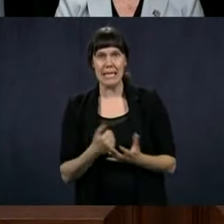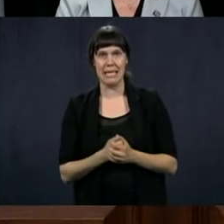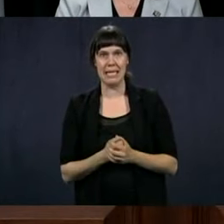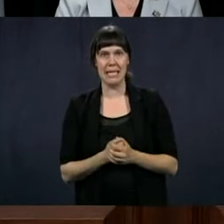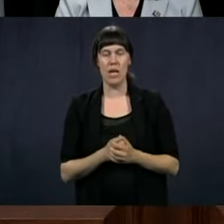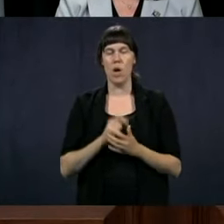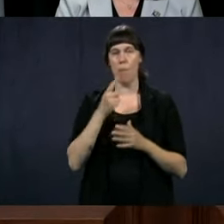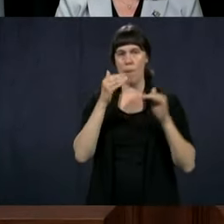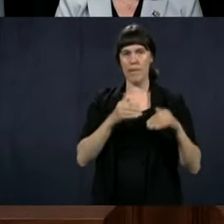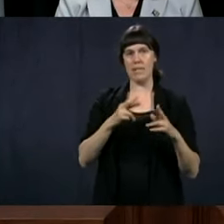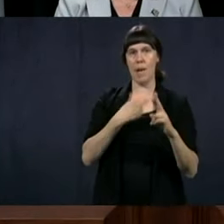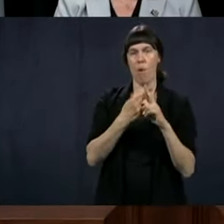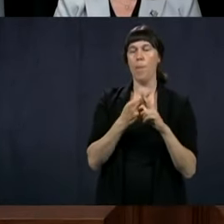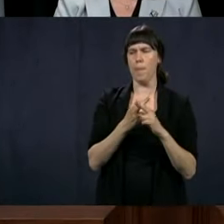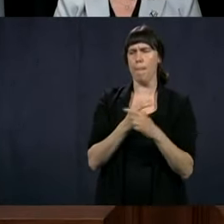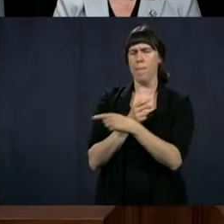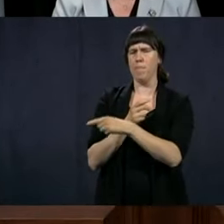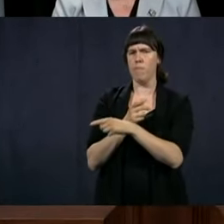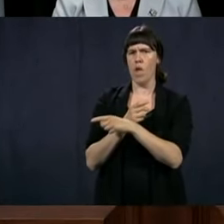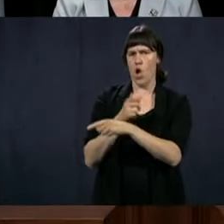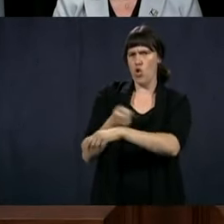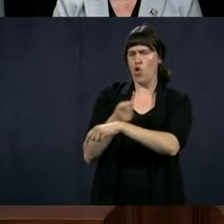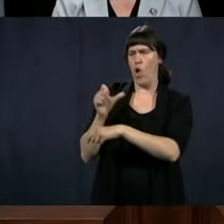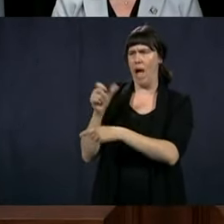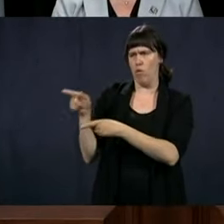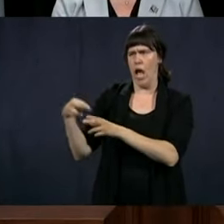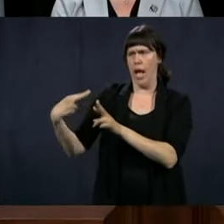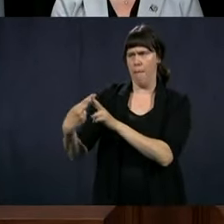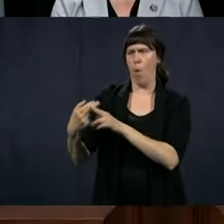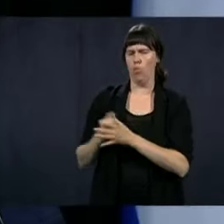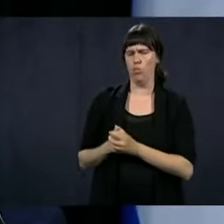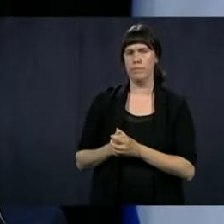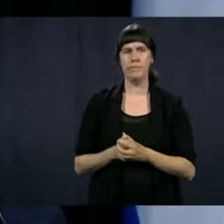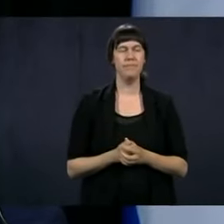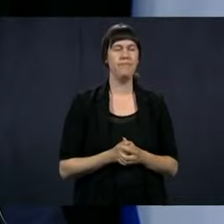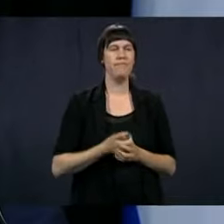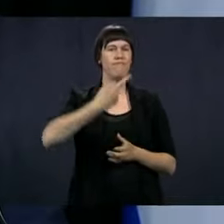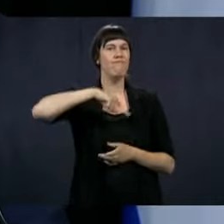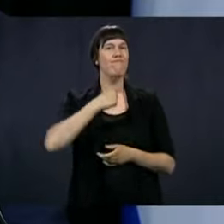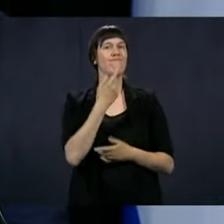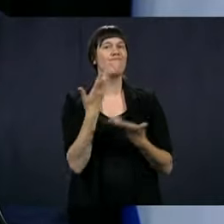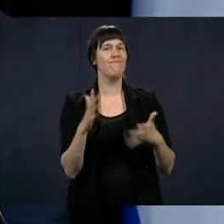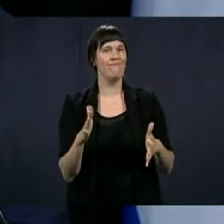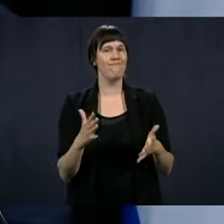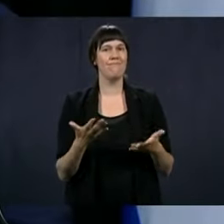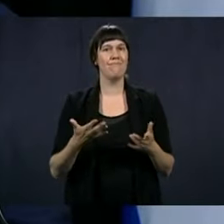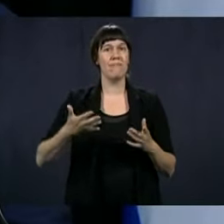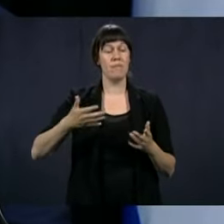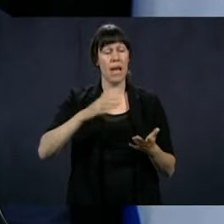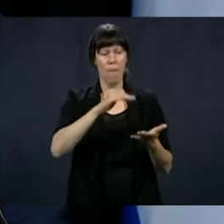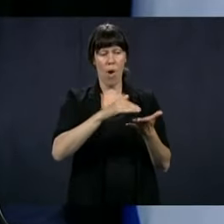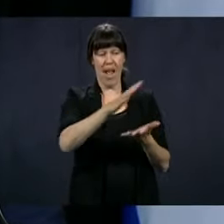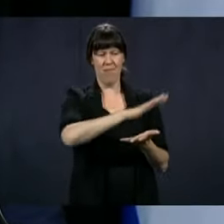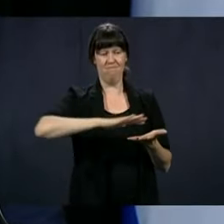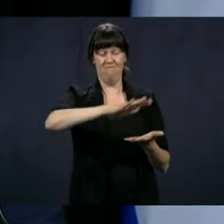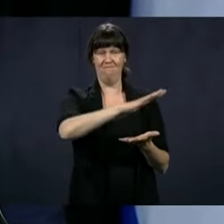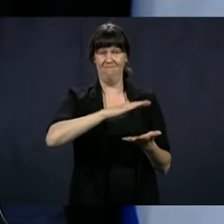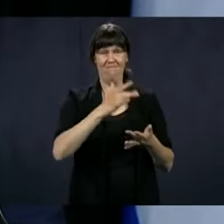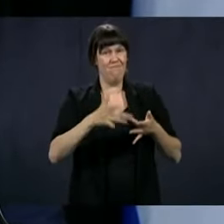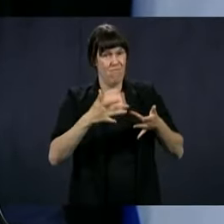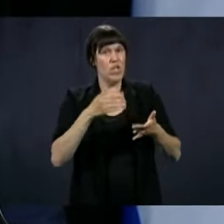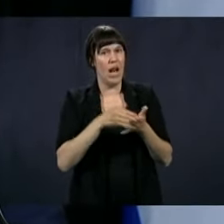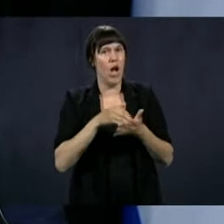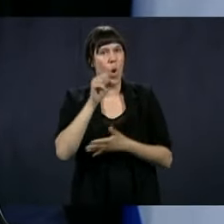I'll let Mr. Rudas talk. As we've said, the situation is fragile in the metropolitan